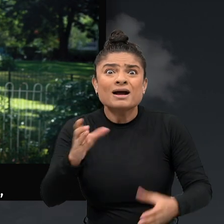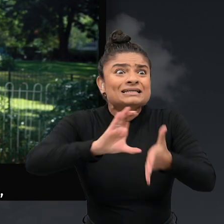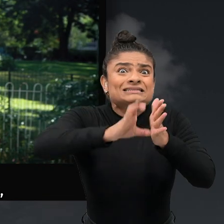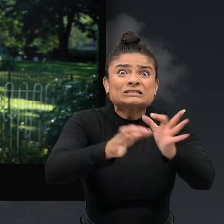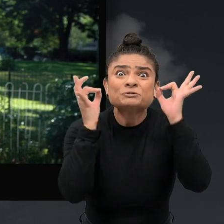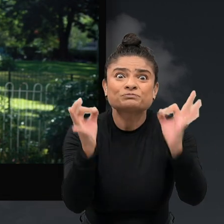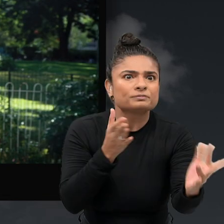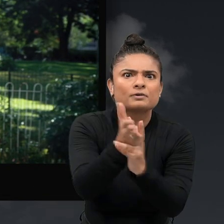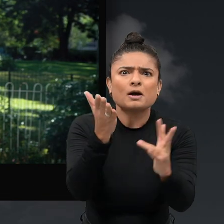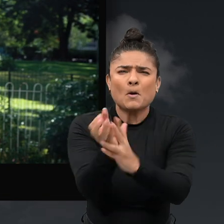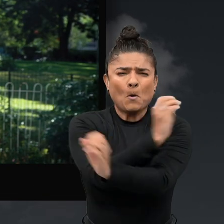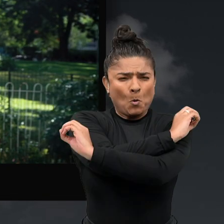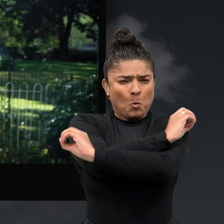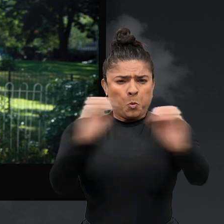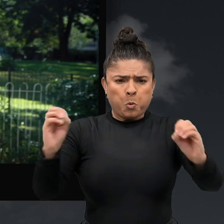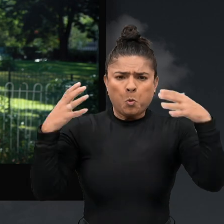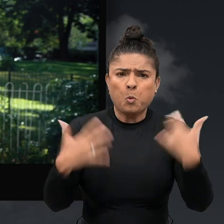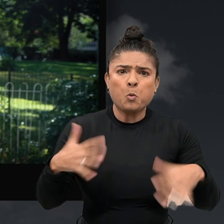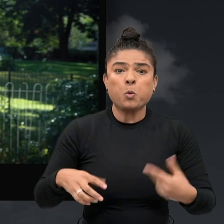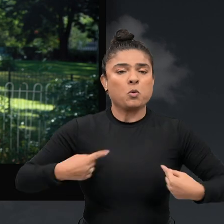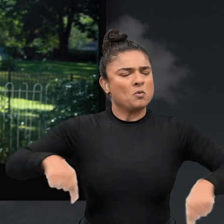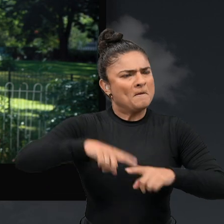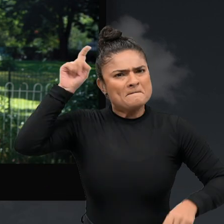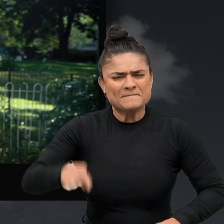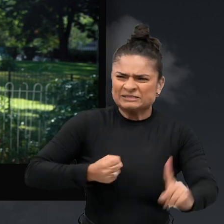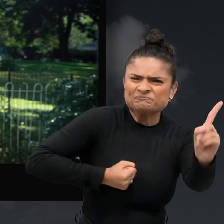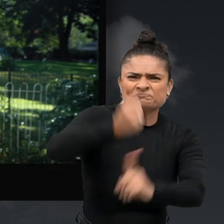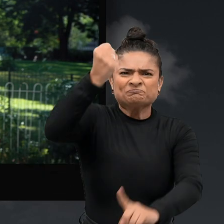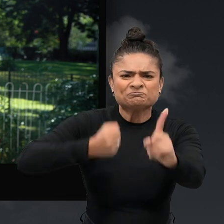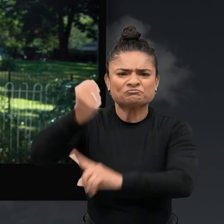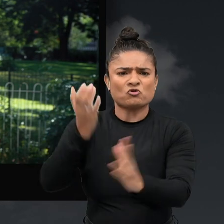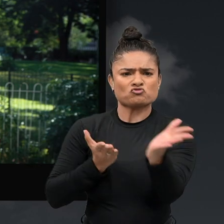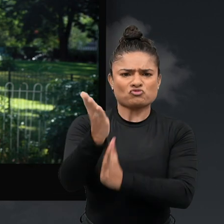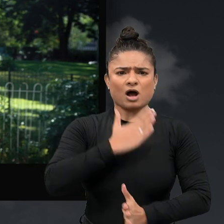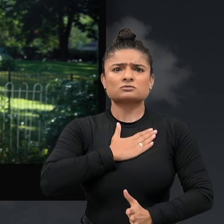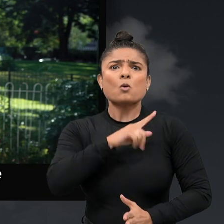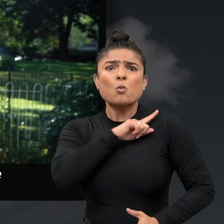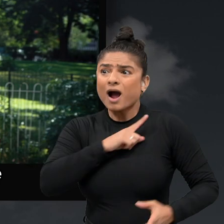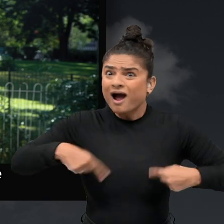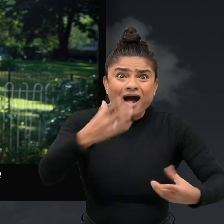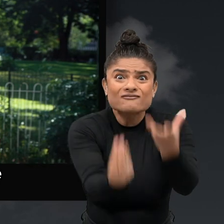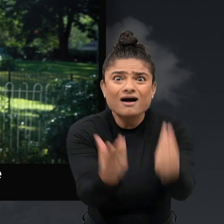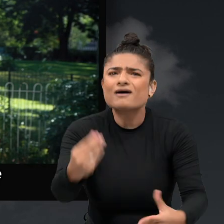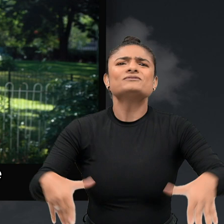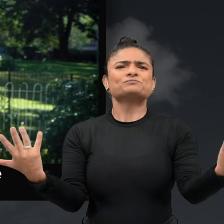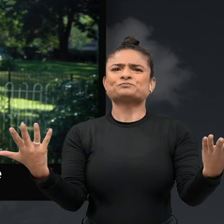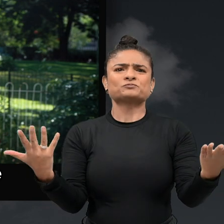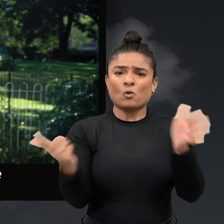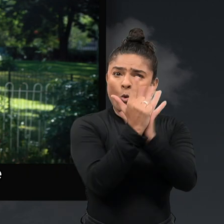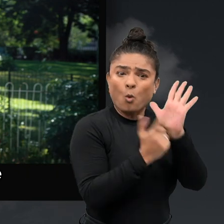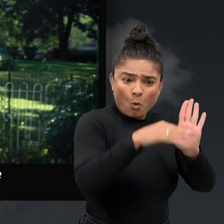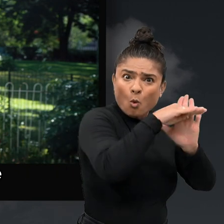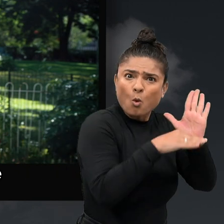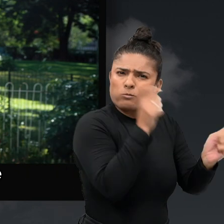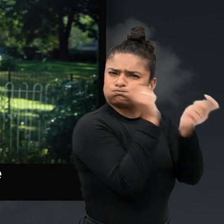people with disabilities which made me become an activist to fight for the rights of people and to change the laws and the building regulations because